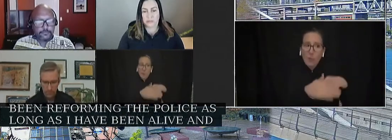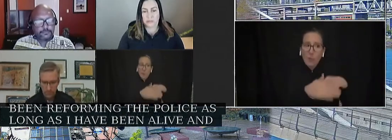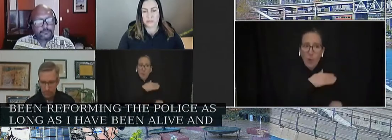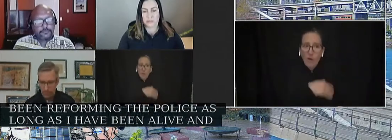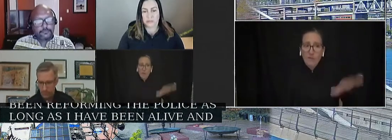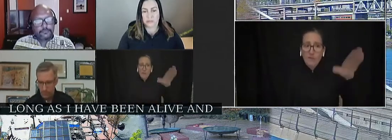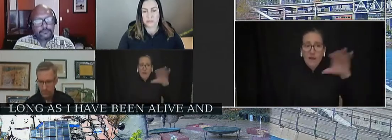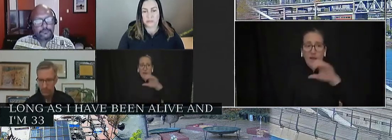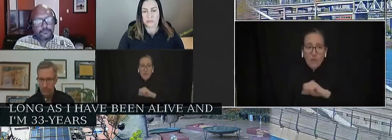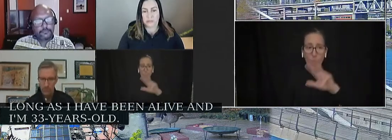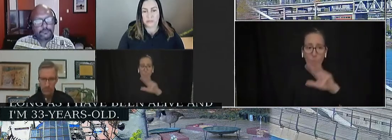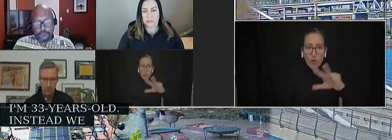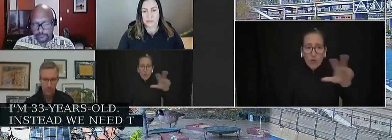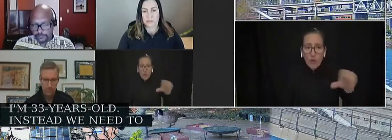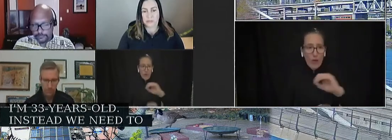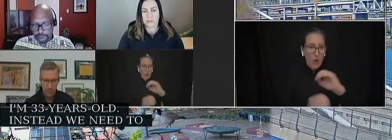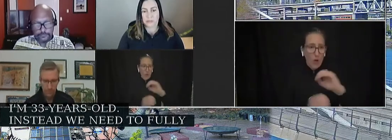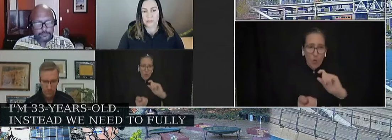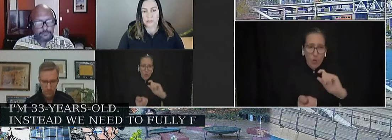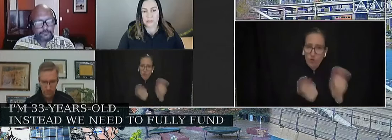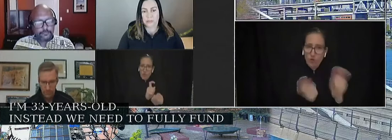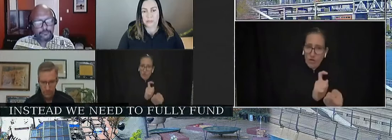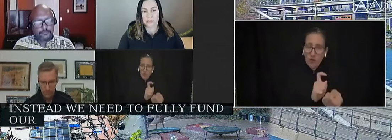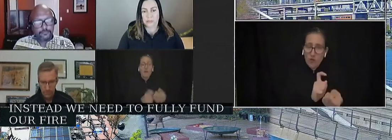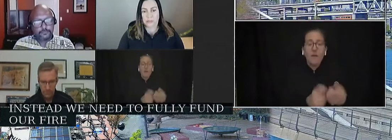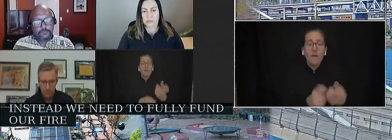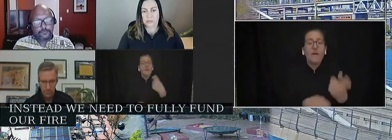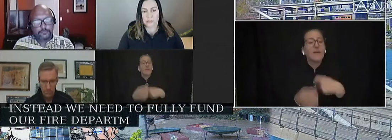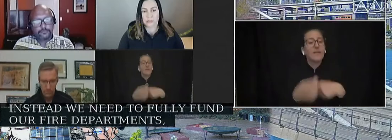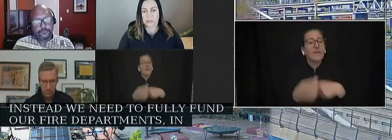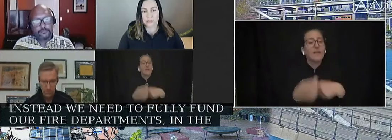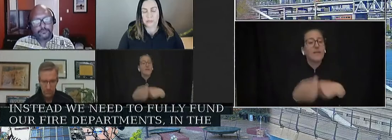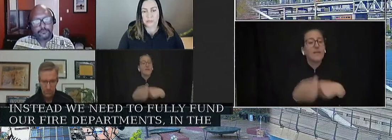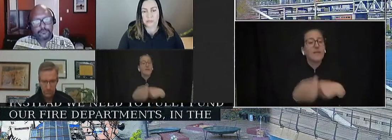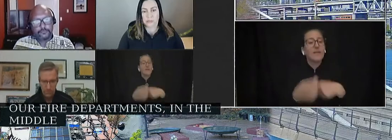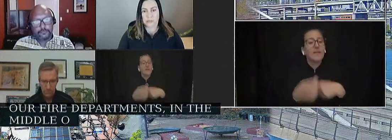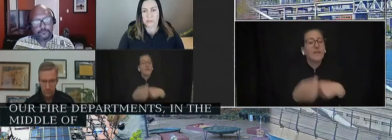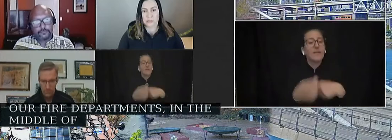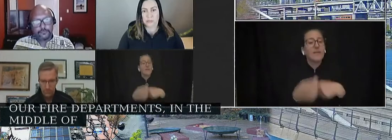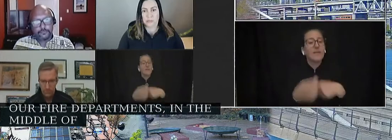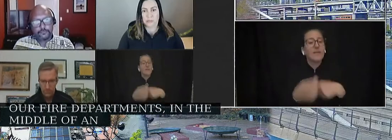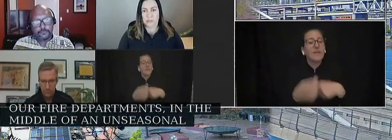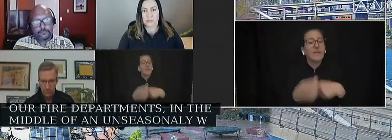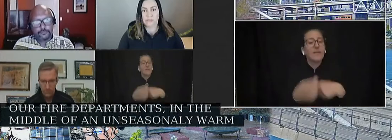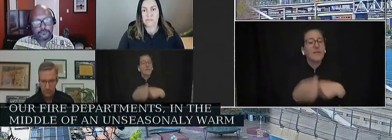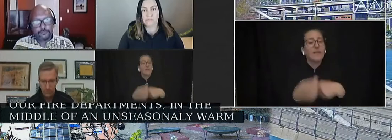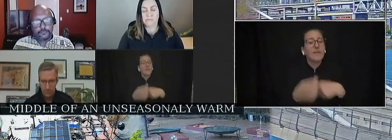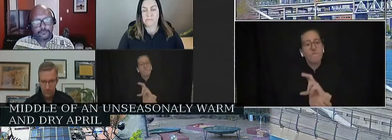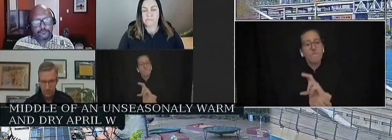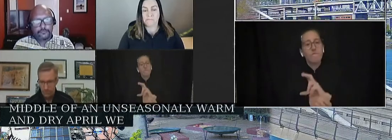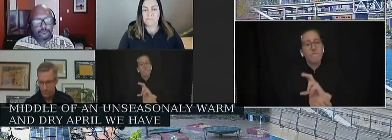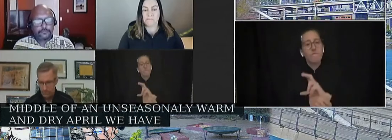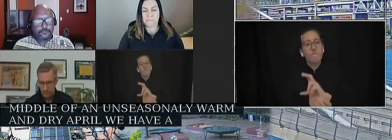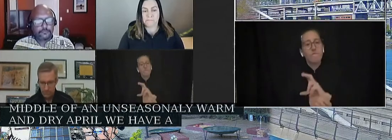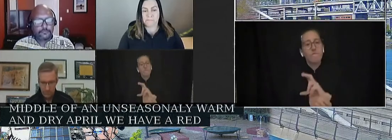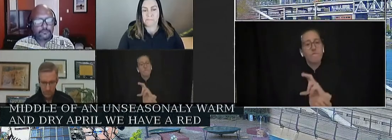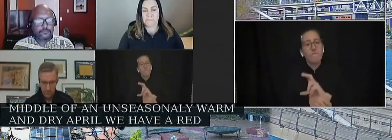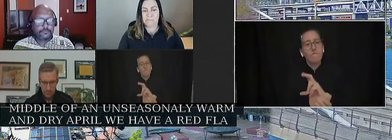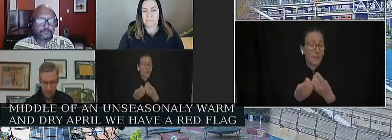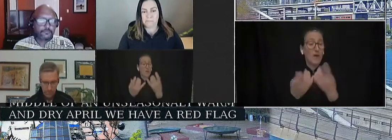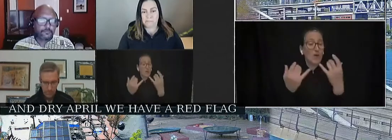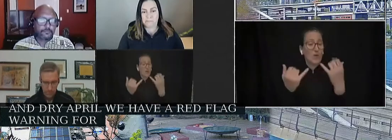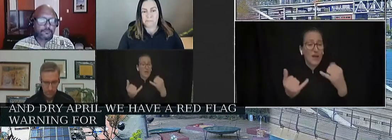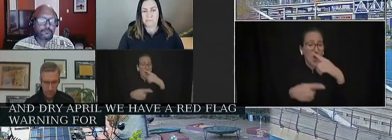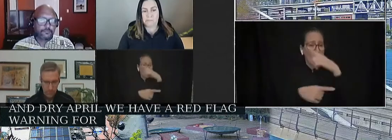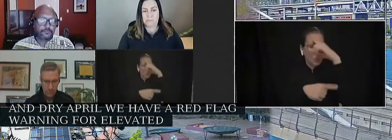Instead, we need to fully fund our fire departments. In the middle of an unseasonably warm and dry April, we have a red flag warning for elevated fire